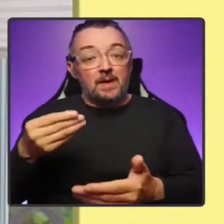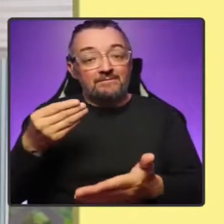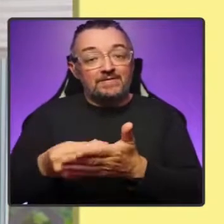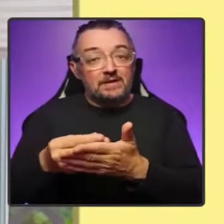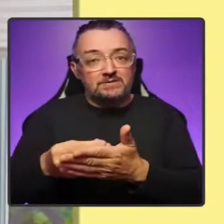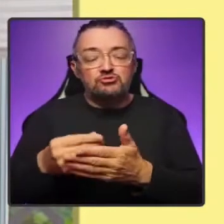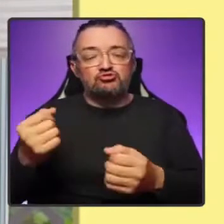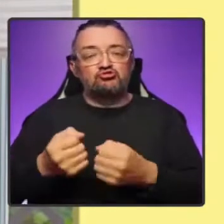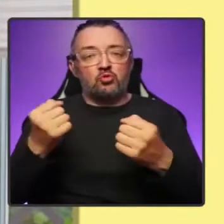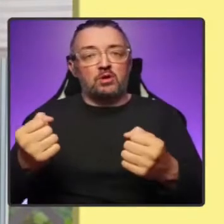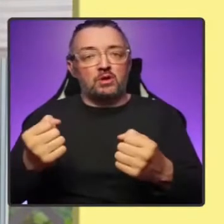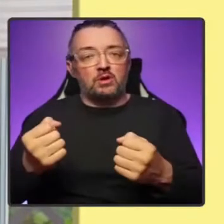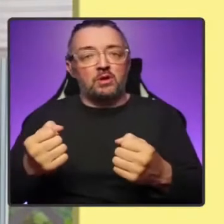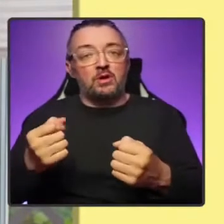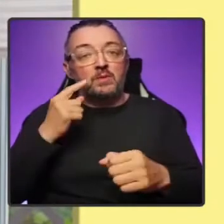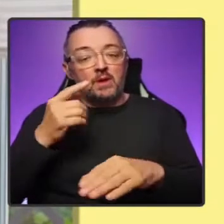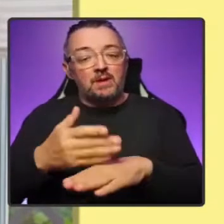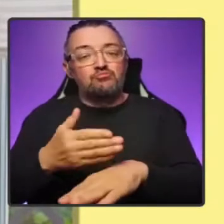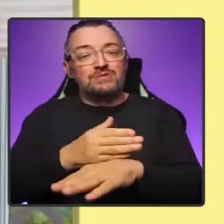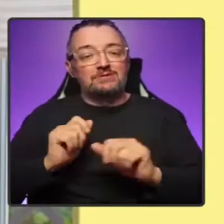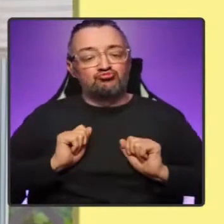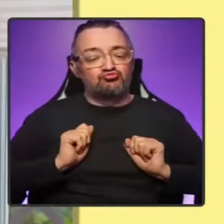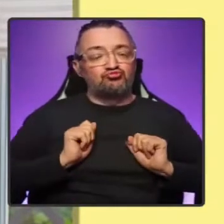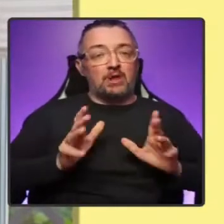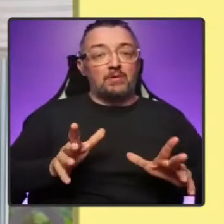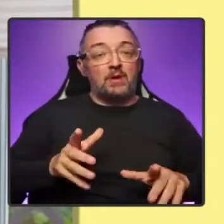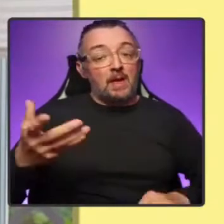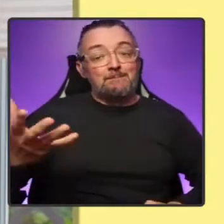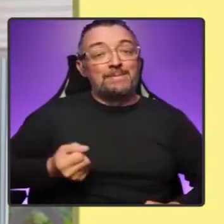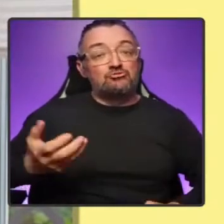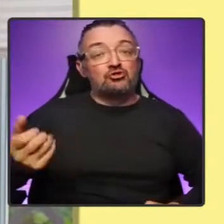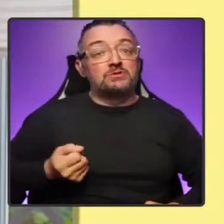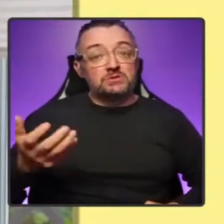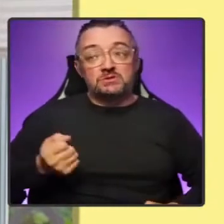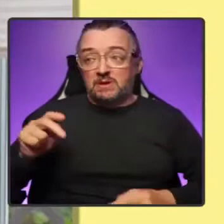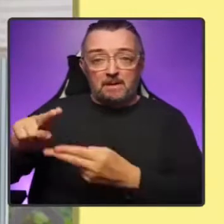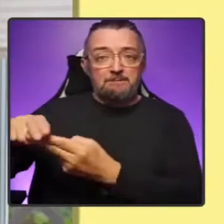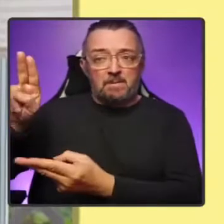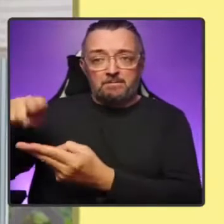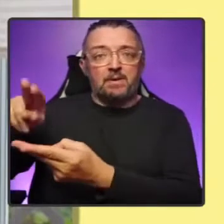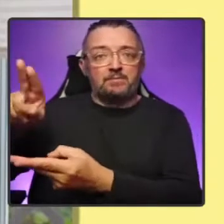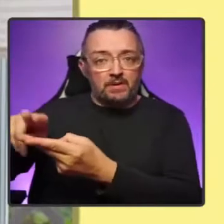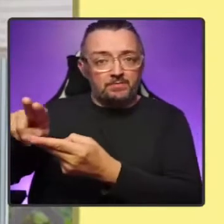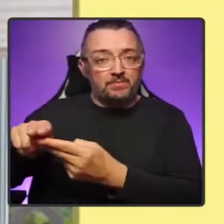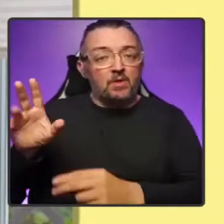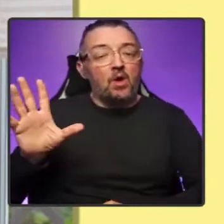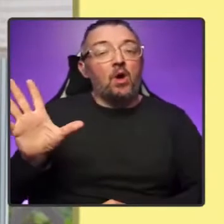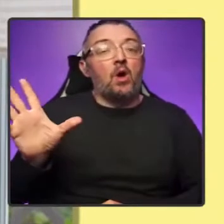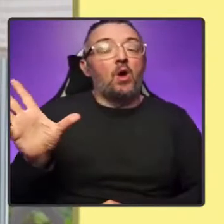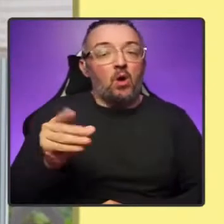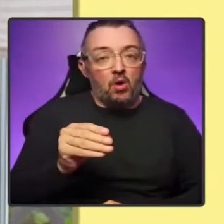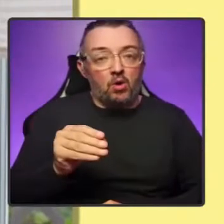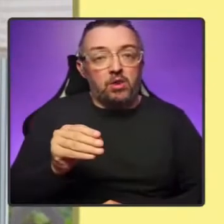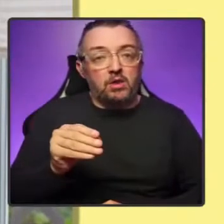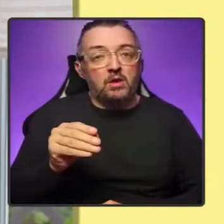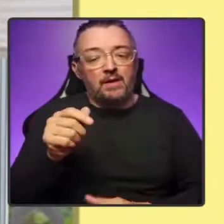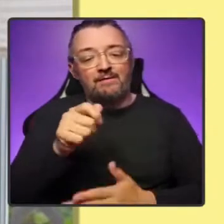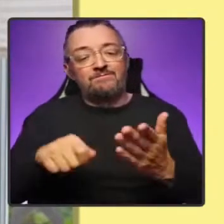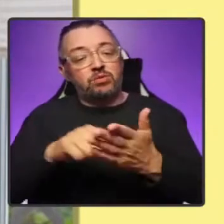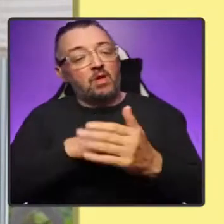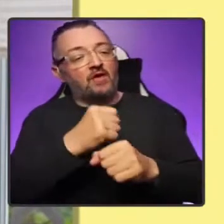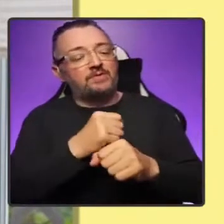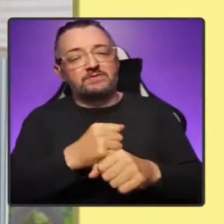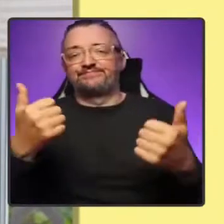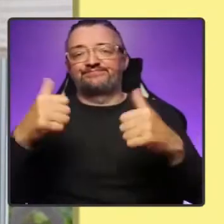wages, they all have higher pensions. And of course, they all get the governments they vote for. In measure after